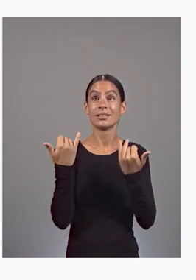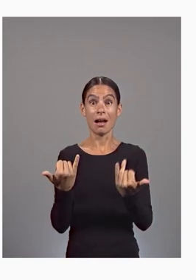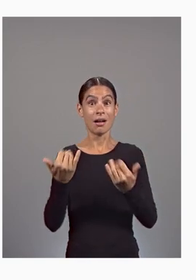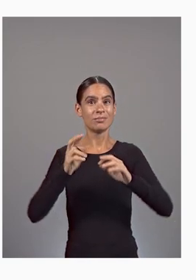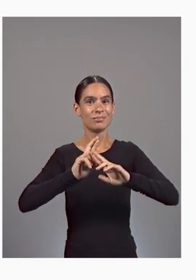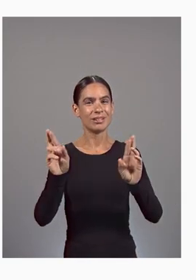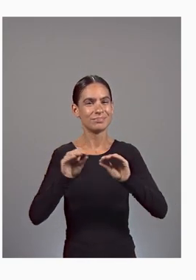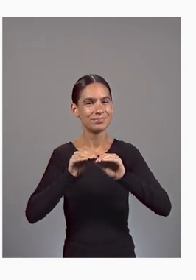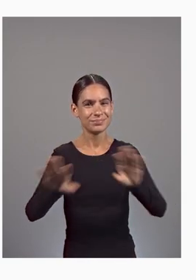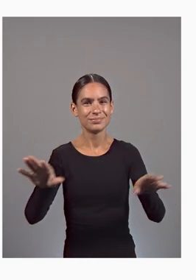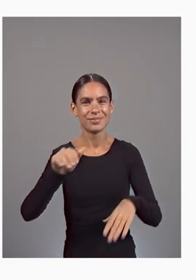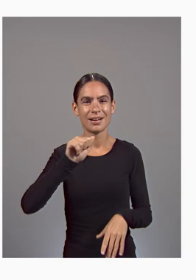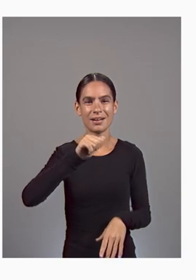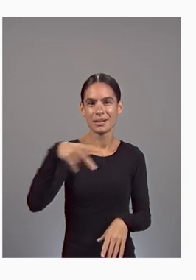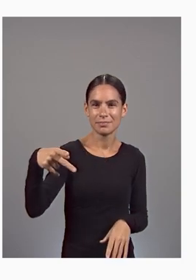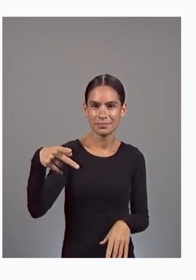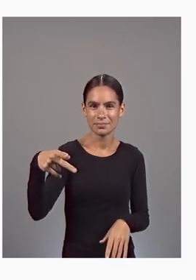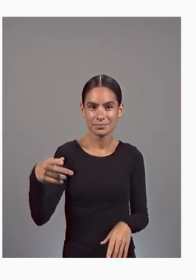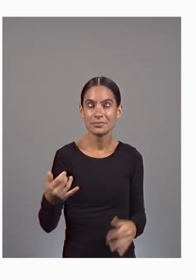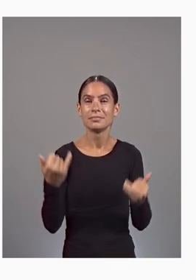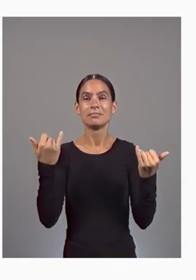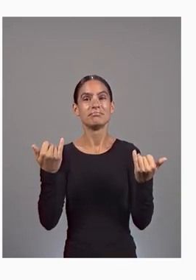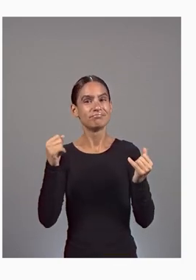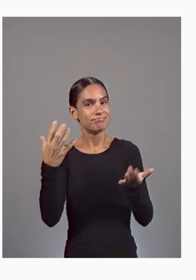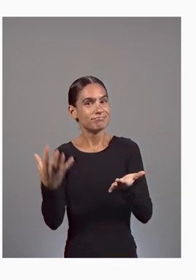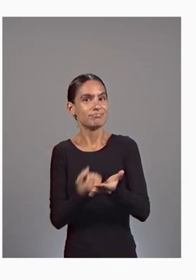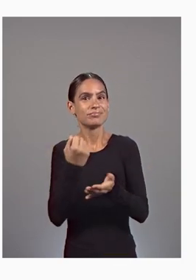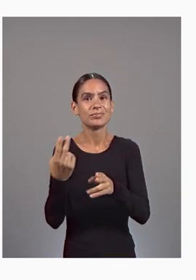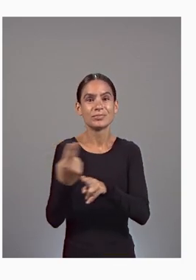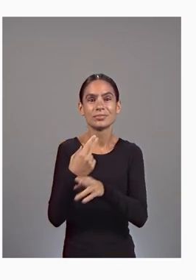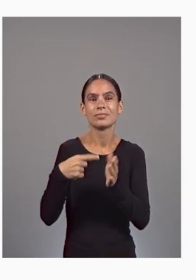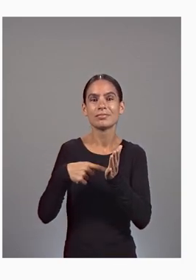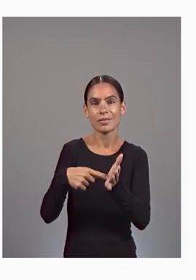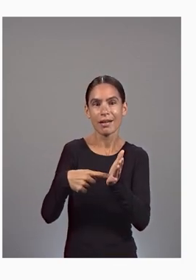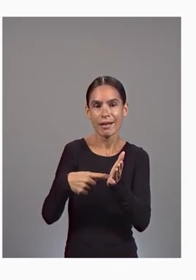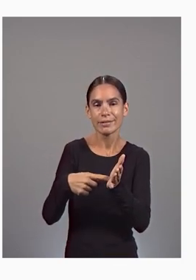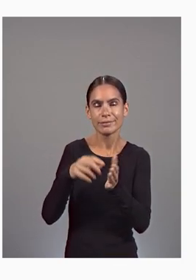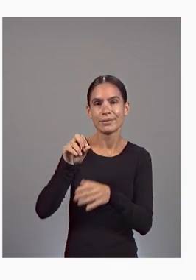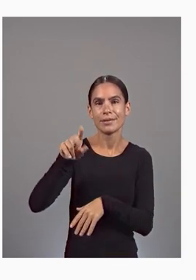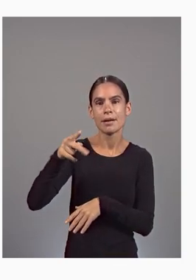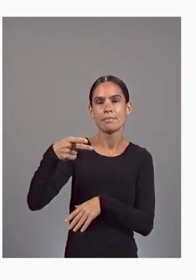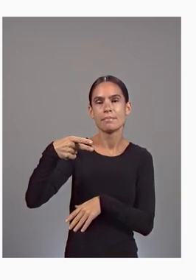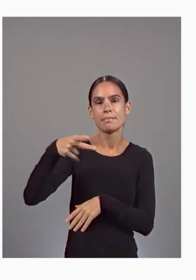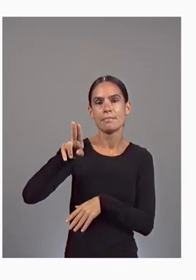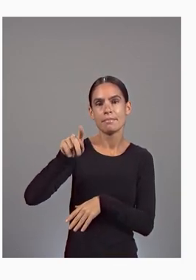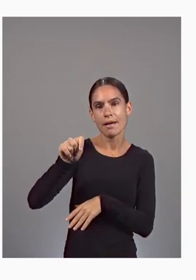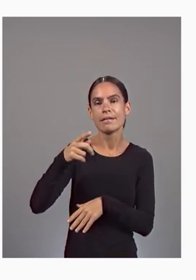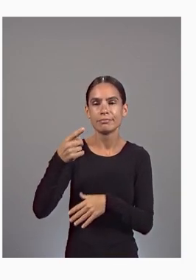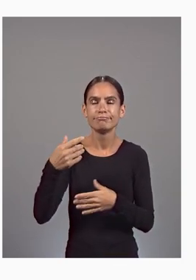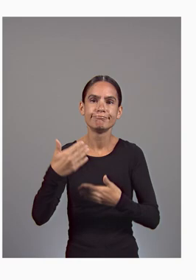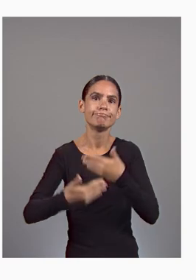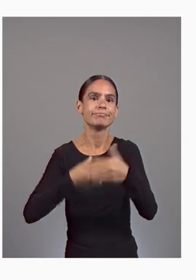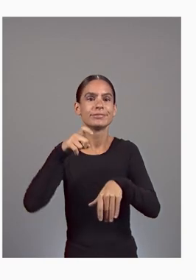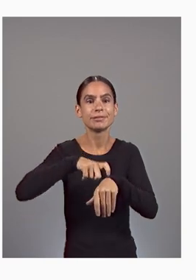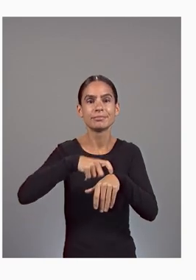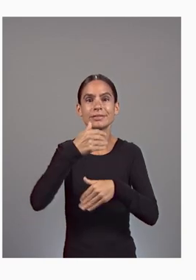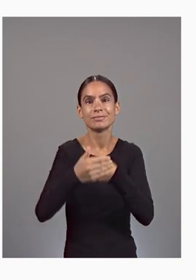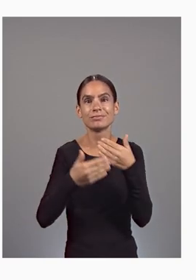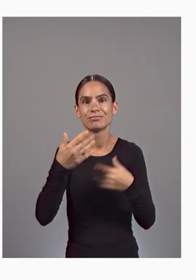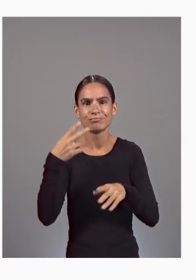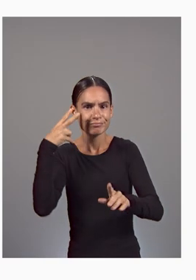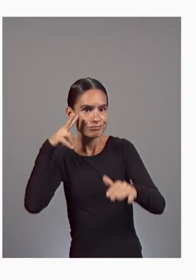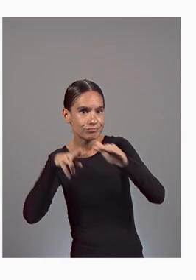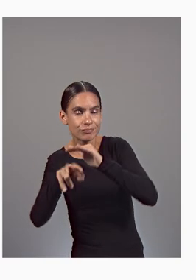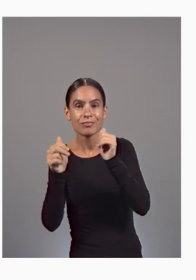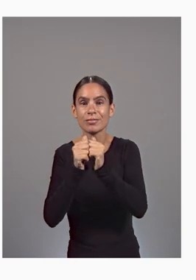We can use the model outputs to perform time-series forecasts with BigQuery and predict future traffic patterns.